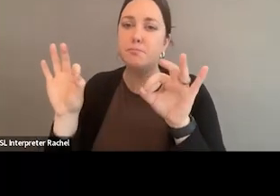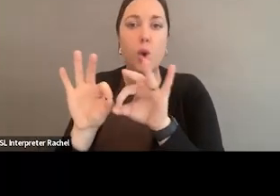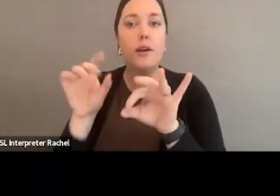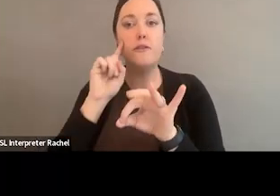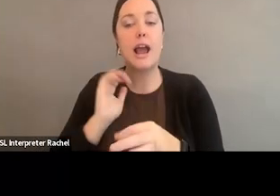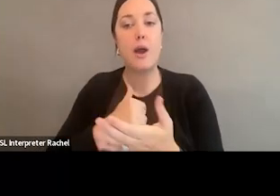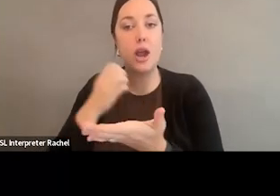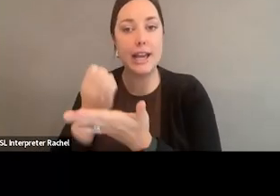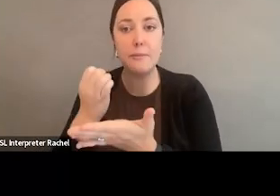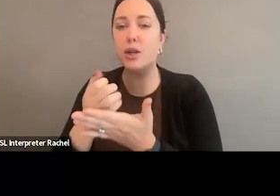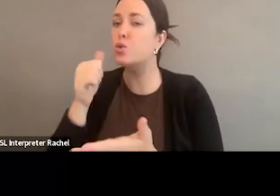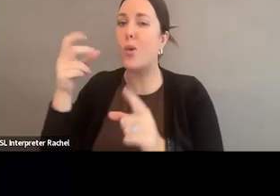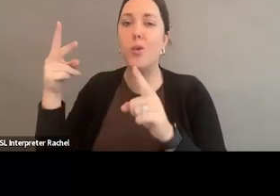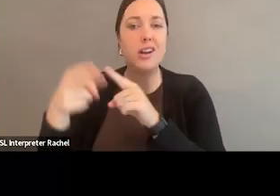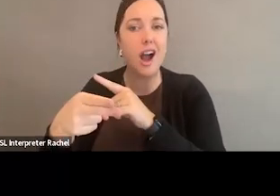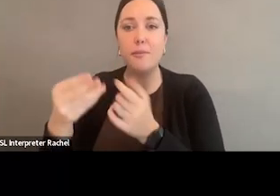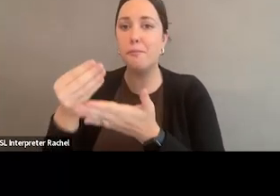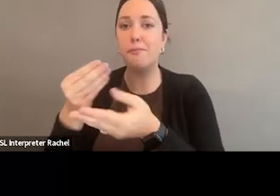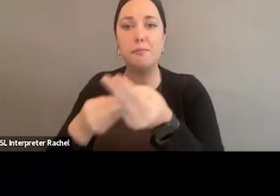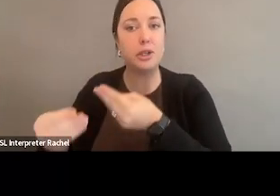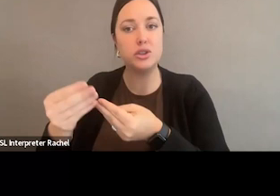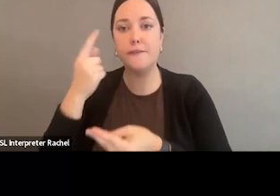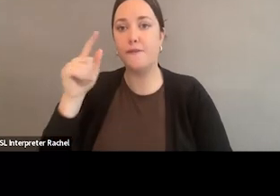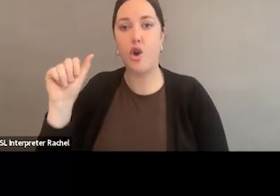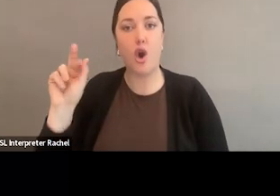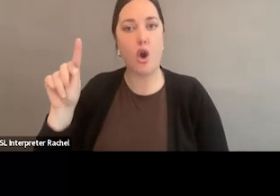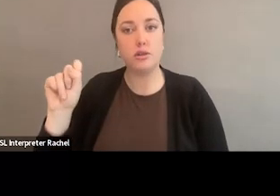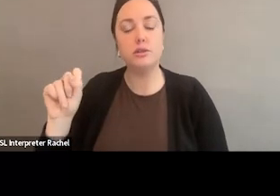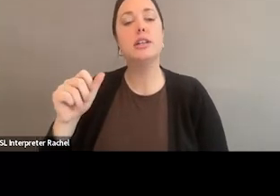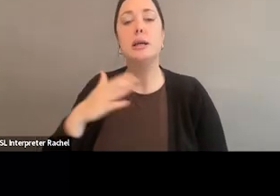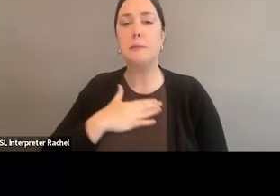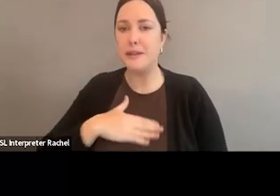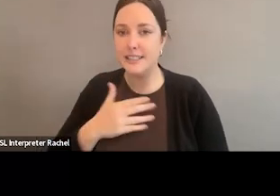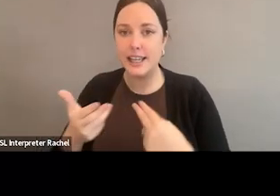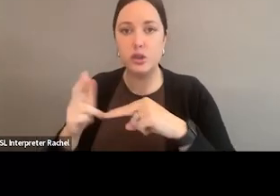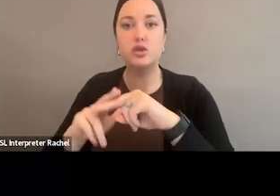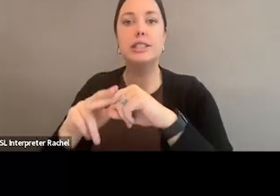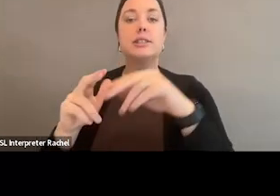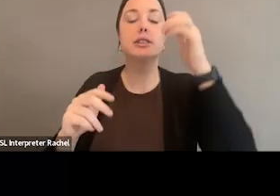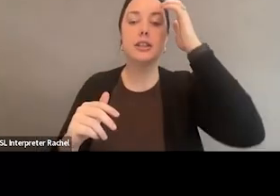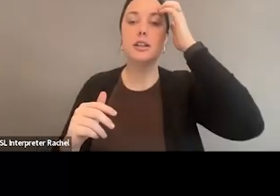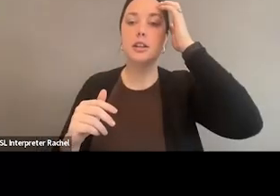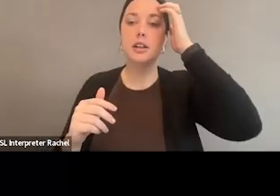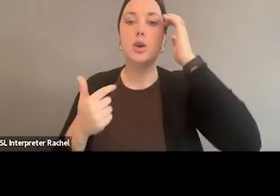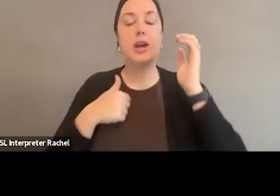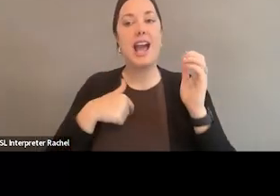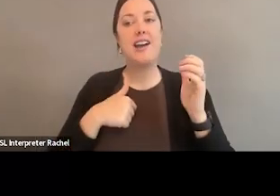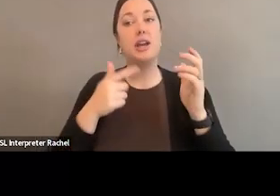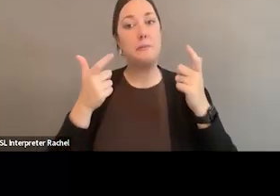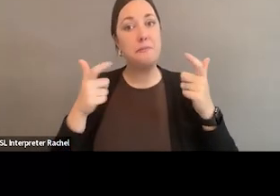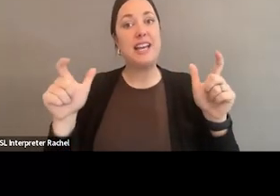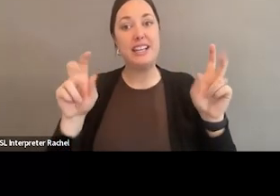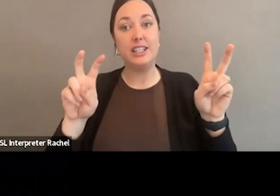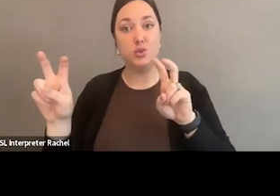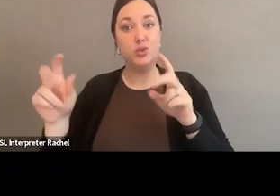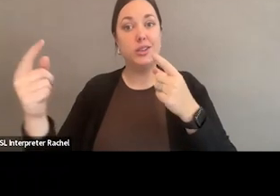our economy. Do not cut the arts' budgets. If anything, know, give them an increase there. So, we have really big, you know, potential issues